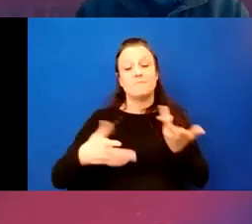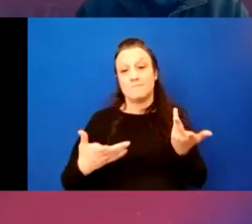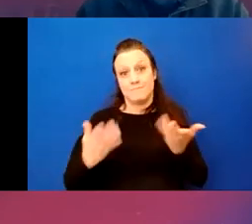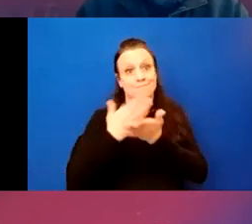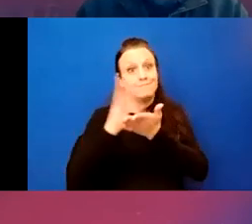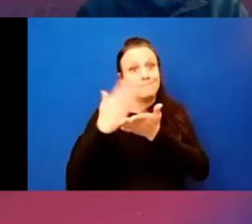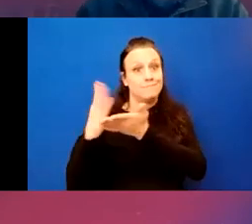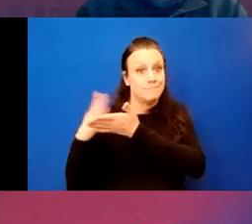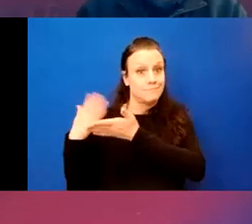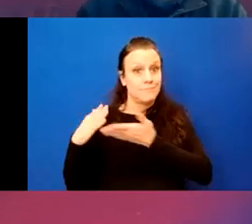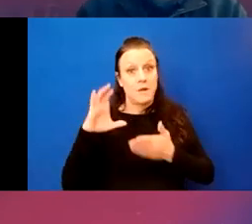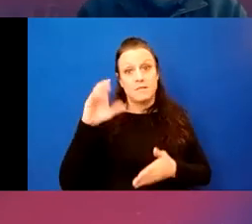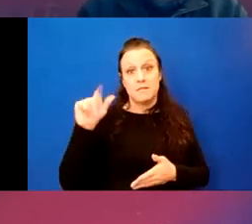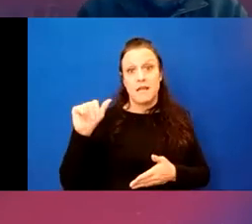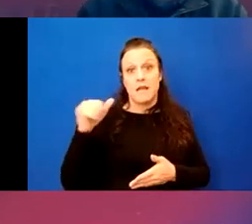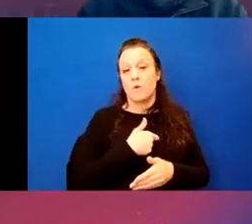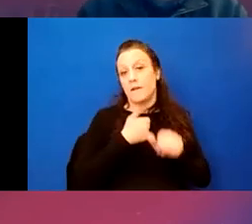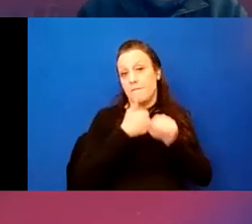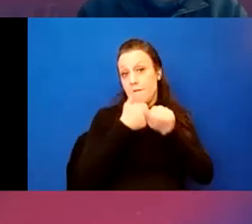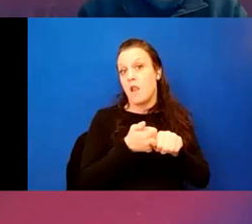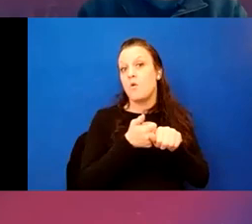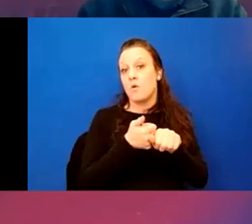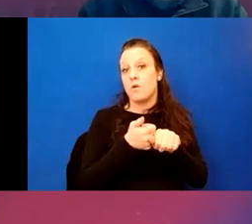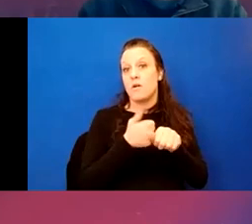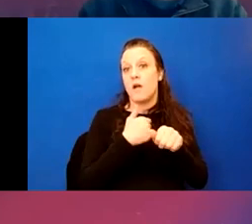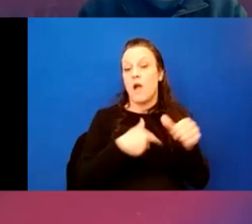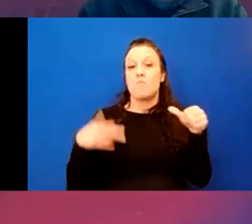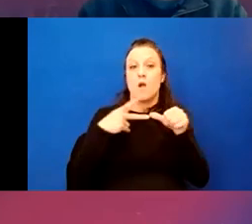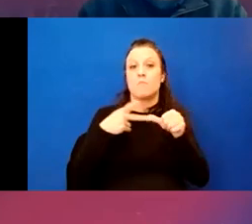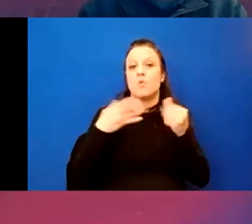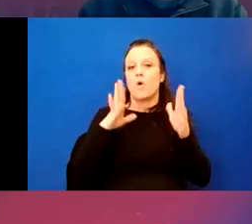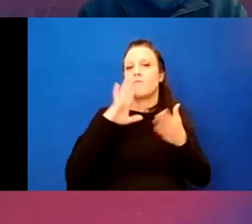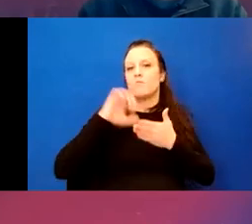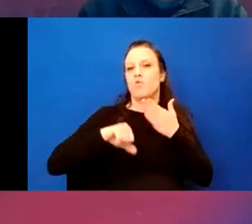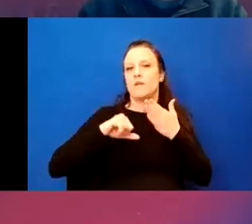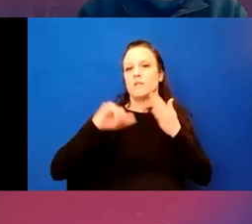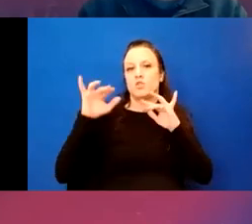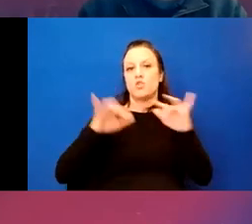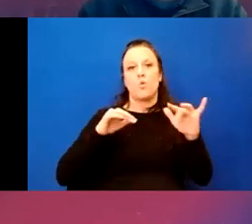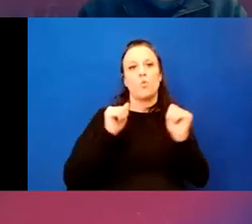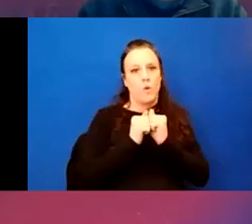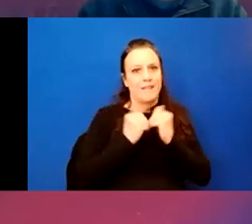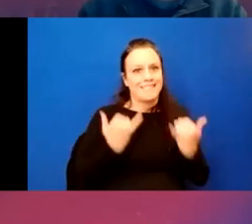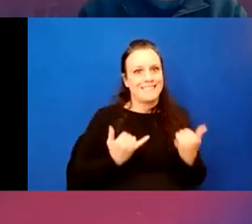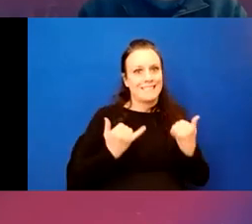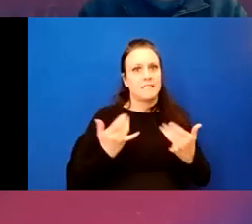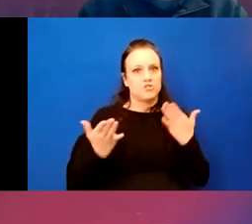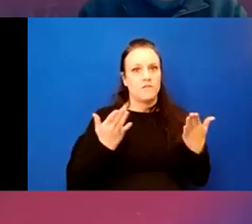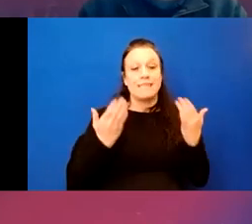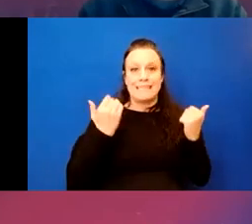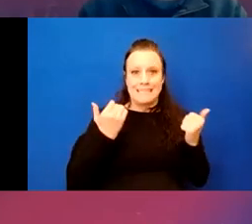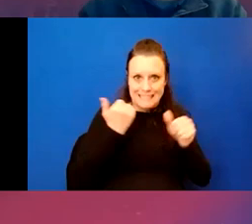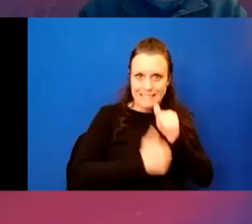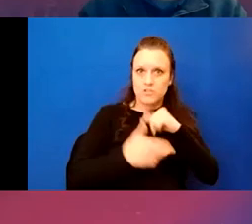although I'll tell you that at the CTA we follow, uh, our primary way of removing snow is with existing service. Each existing train